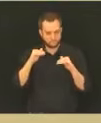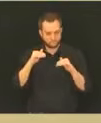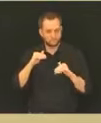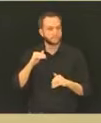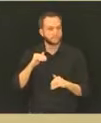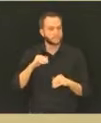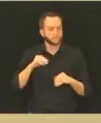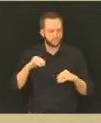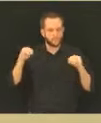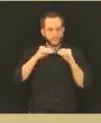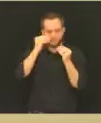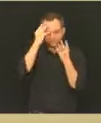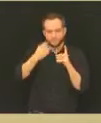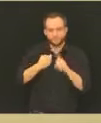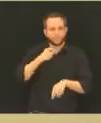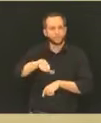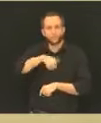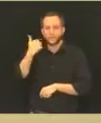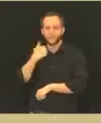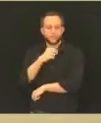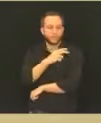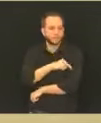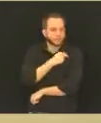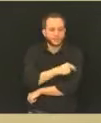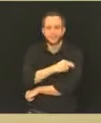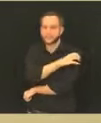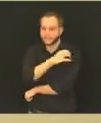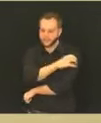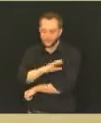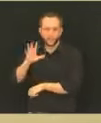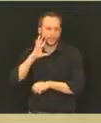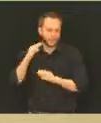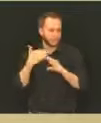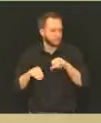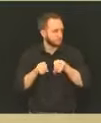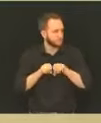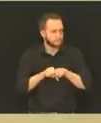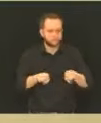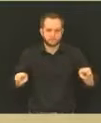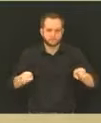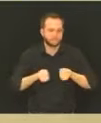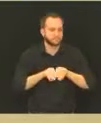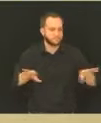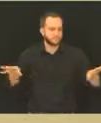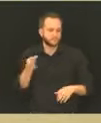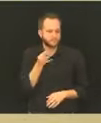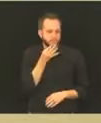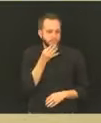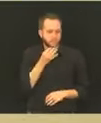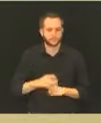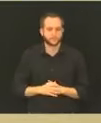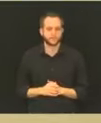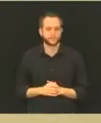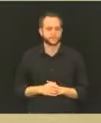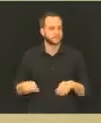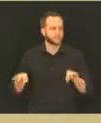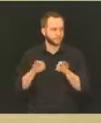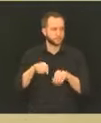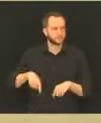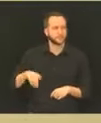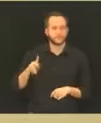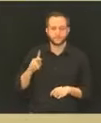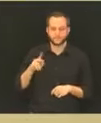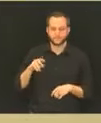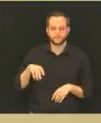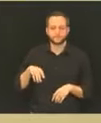systems. And so, again, it's very important for you to know that DHE, the Department of Health and Environment,